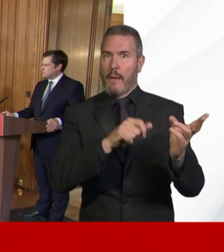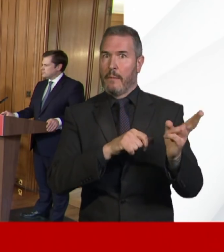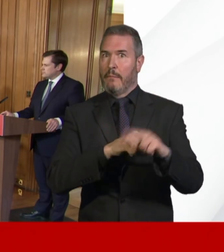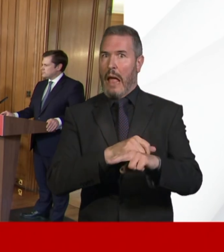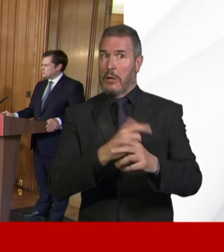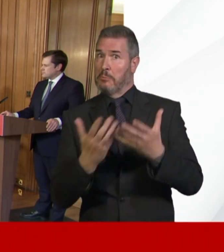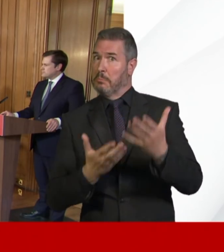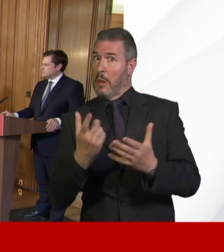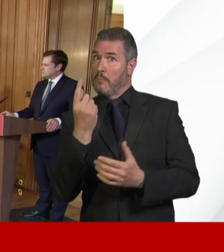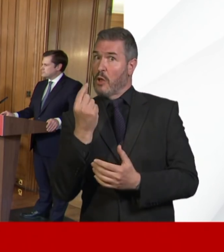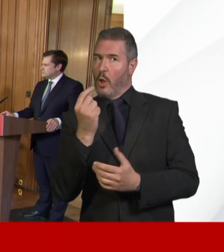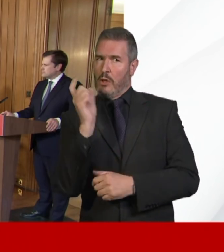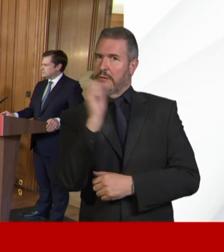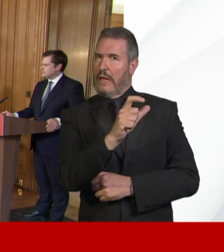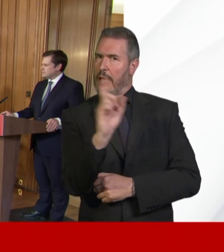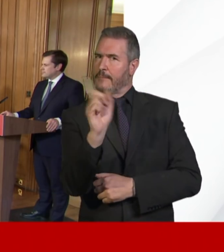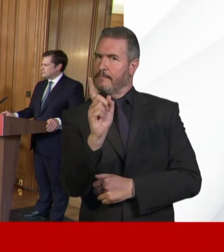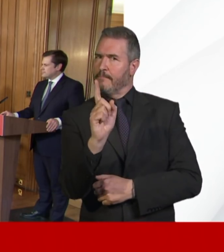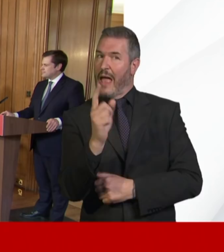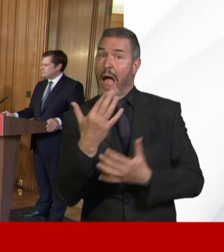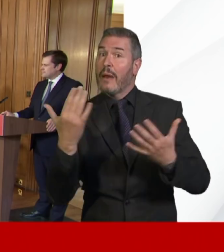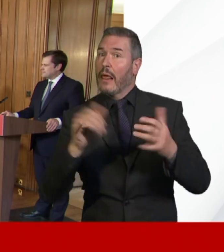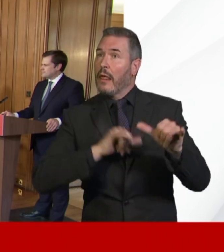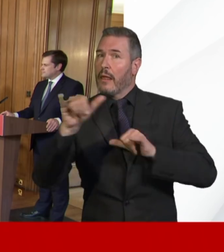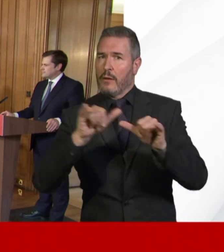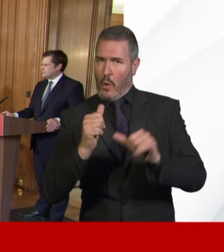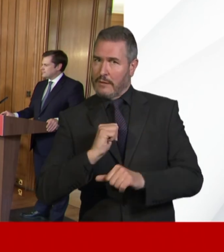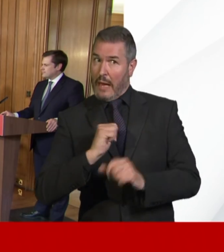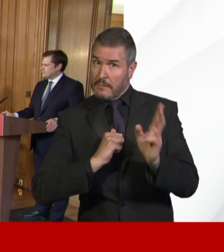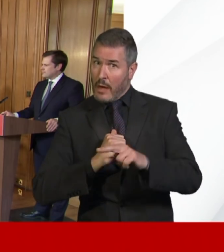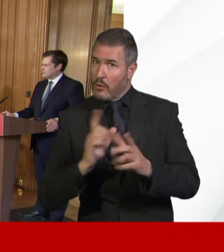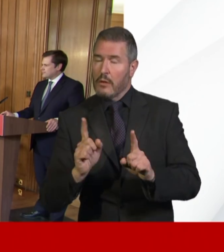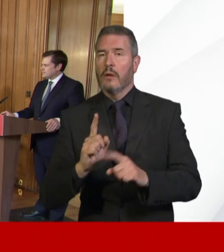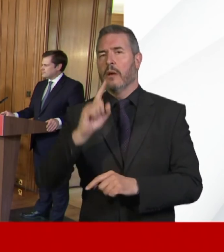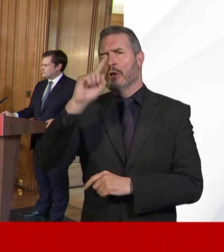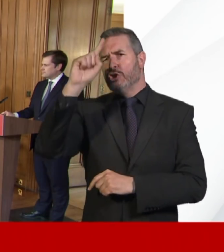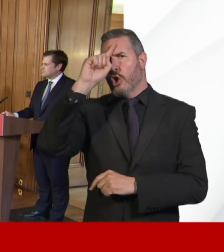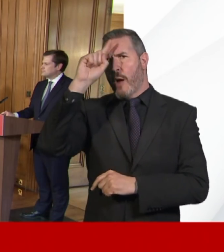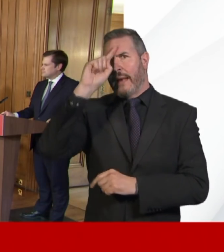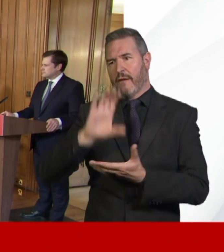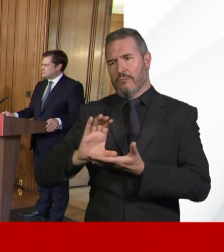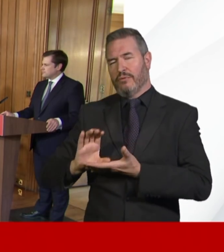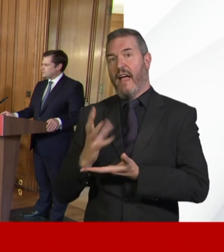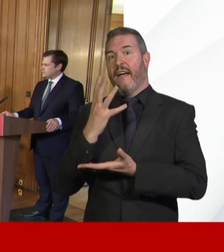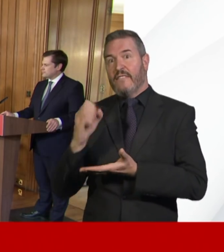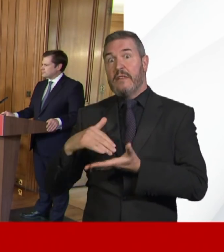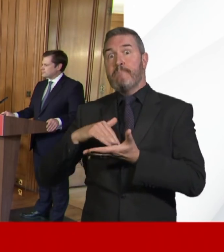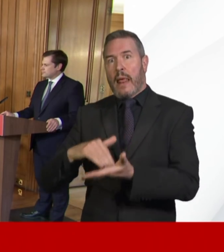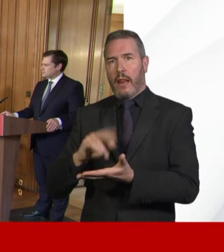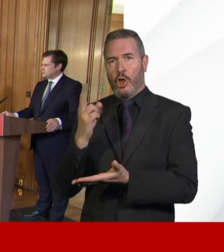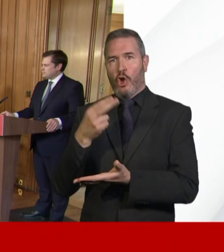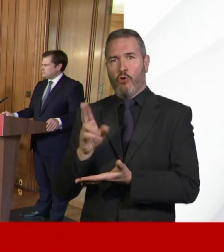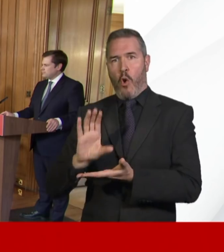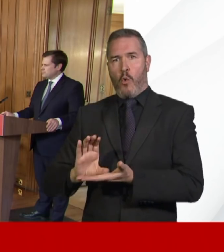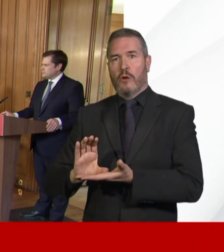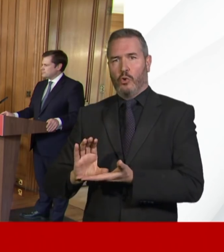size and the scale of the repatriation package that you're going to put together? Germany has put aside 50 million euros. Will Britain be putting together